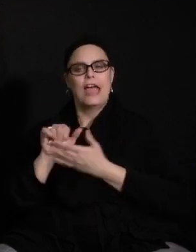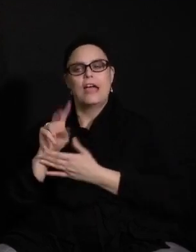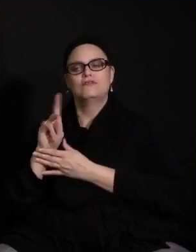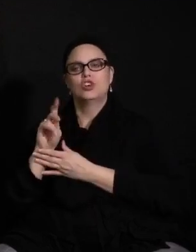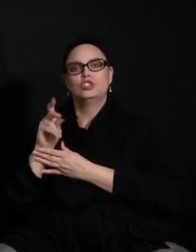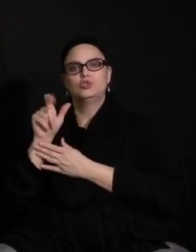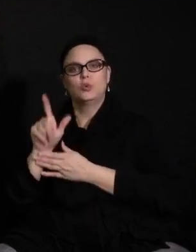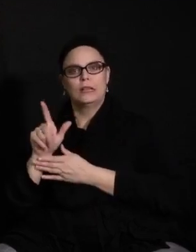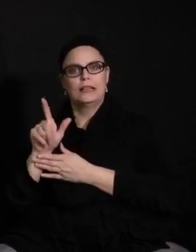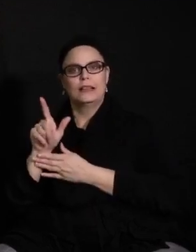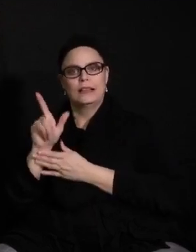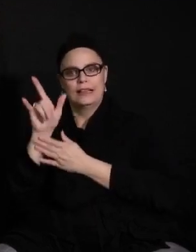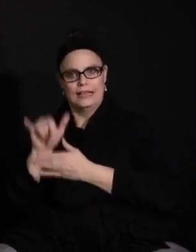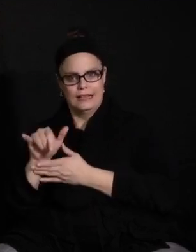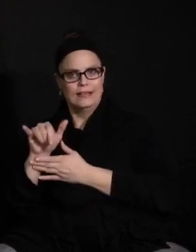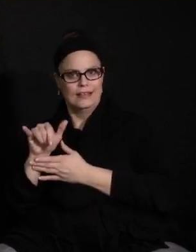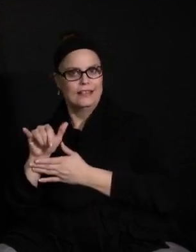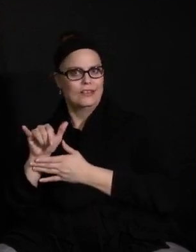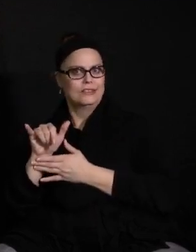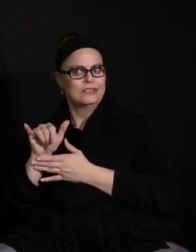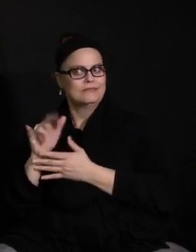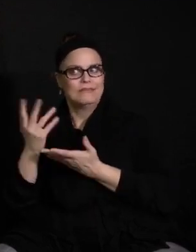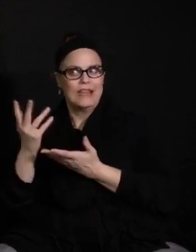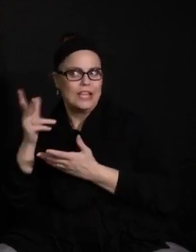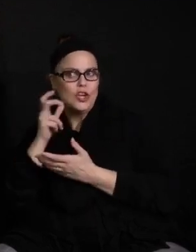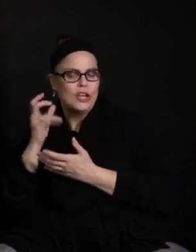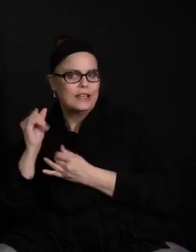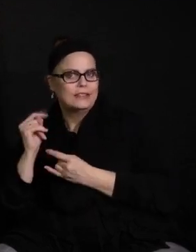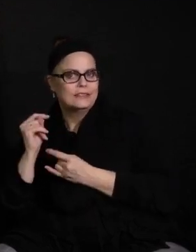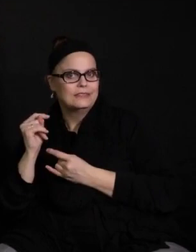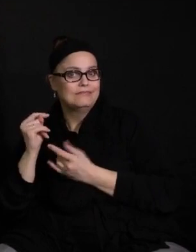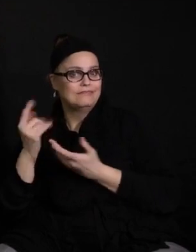the other side. So there's work to be done yet, but many lessons learned.